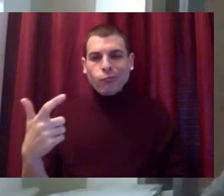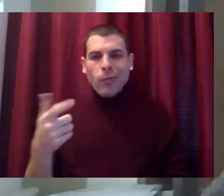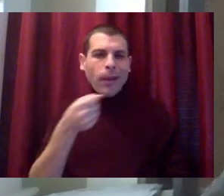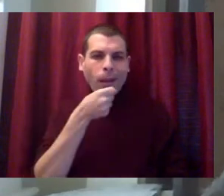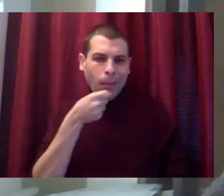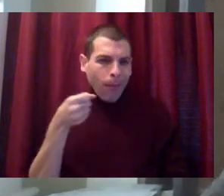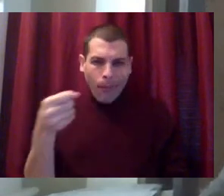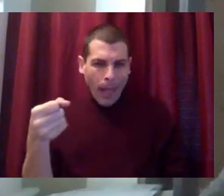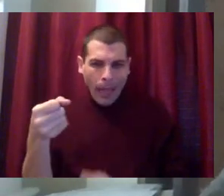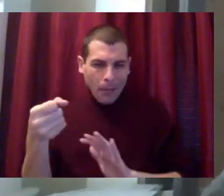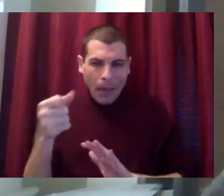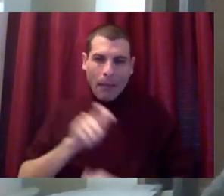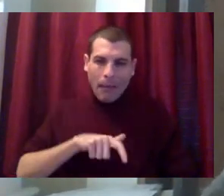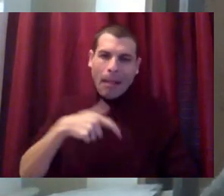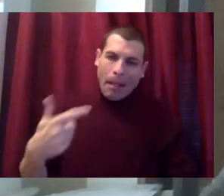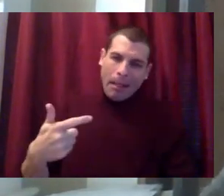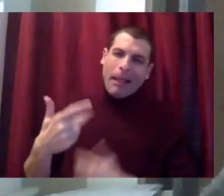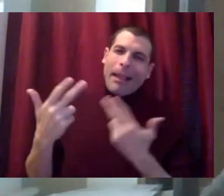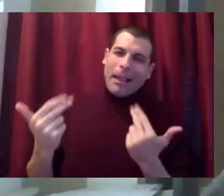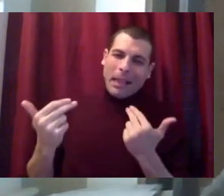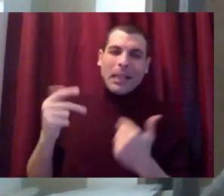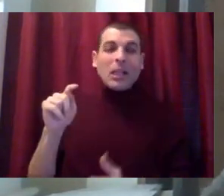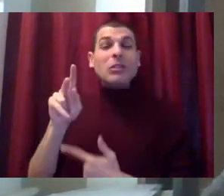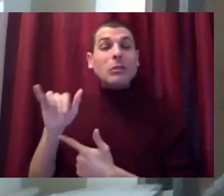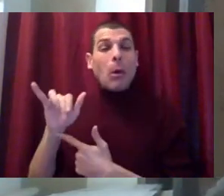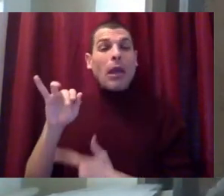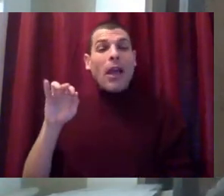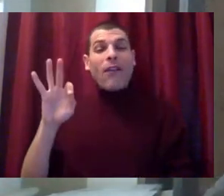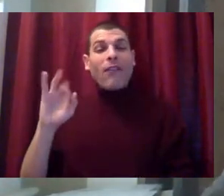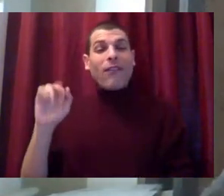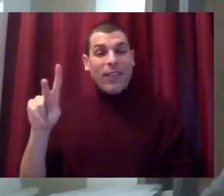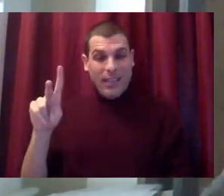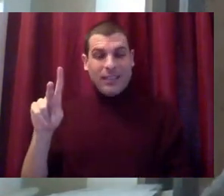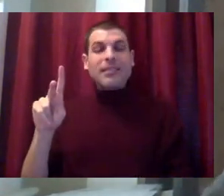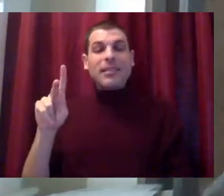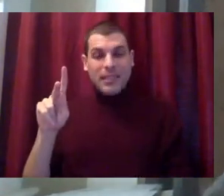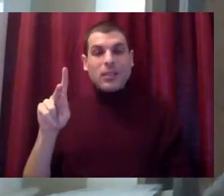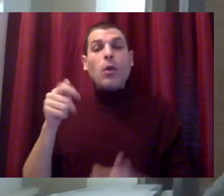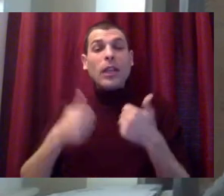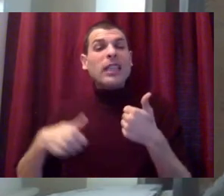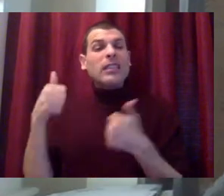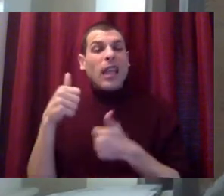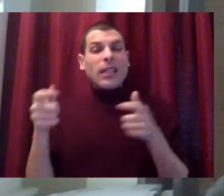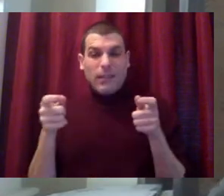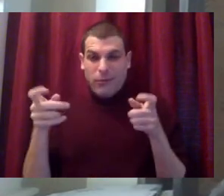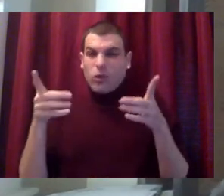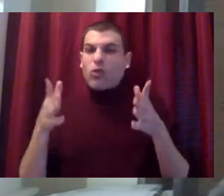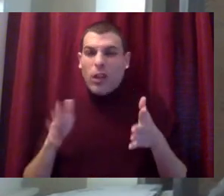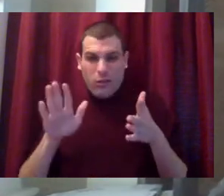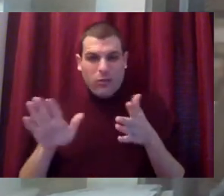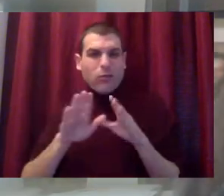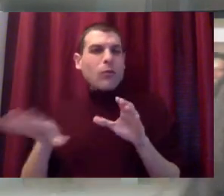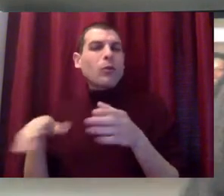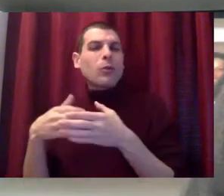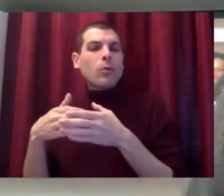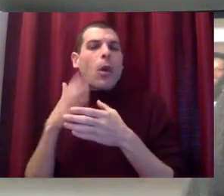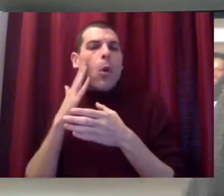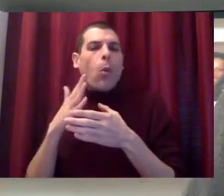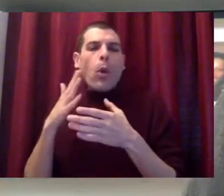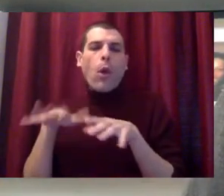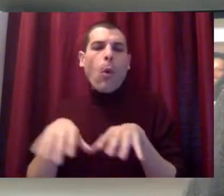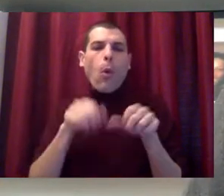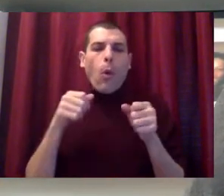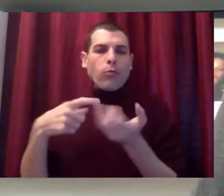obviously, to Toya Fick, Executive Director of Stand for Children Oregon, who will host today's conversation. Thank you, Toya.